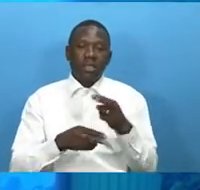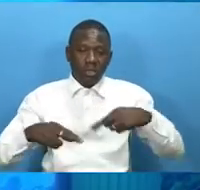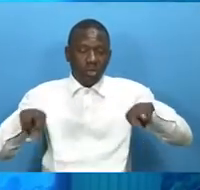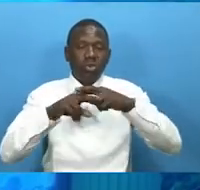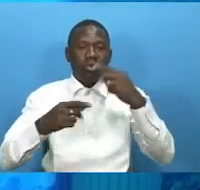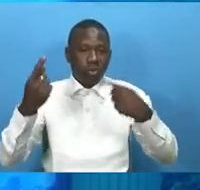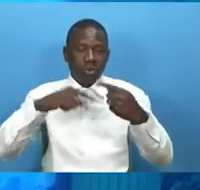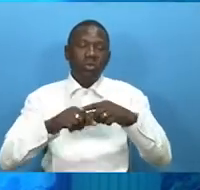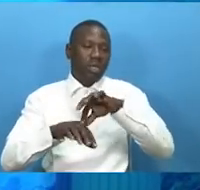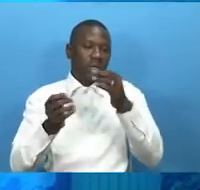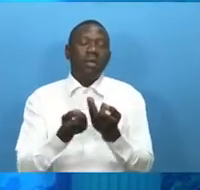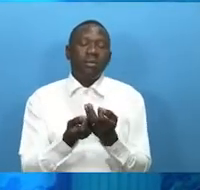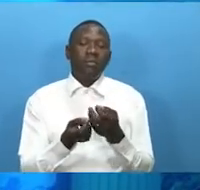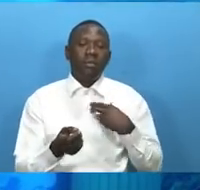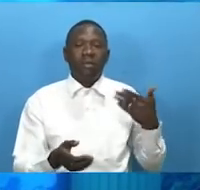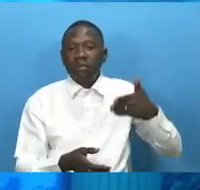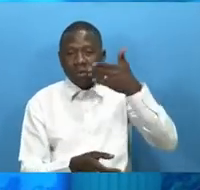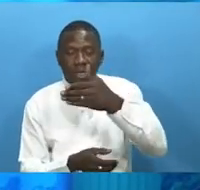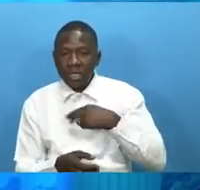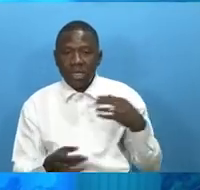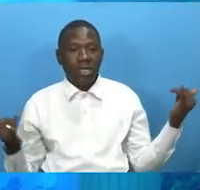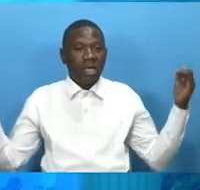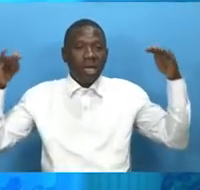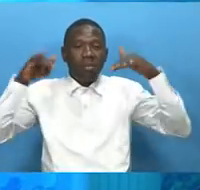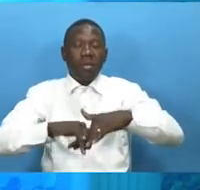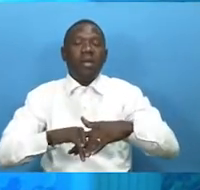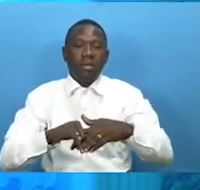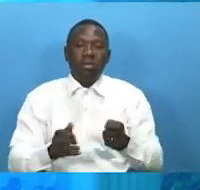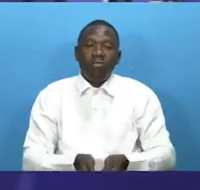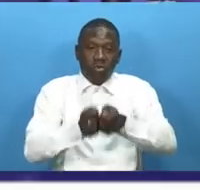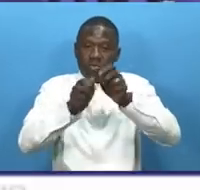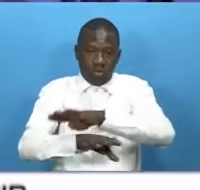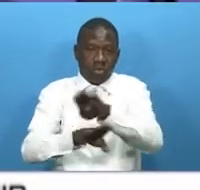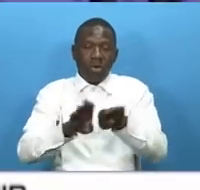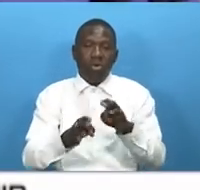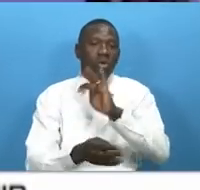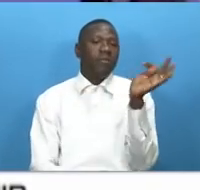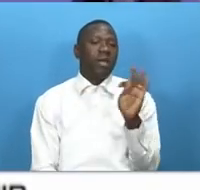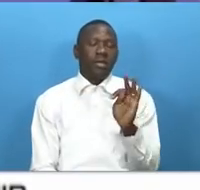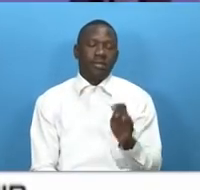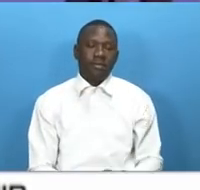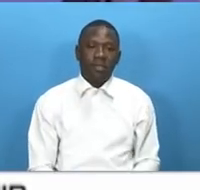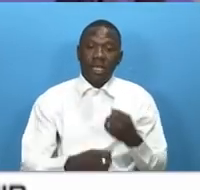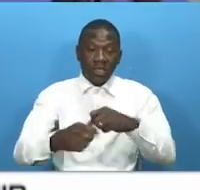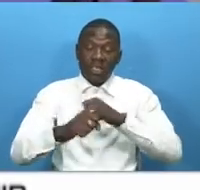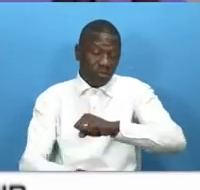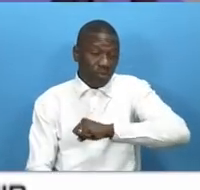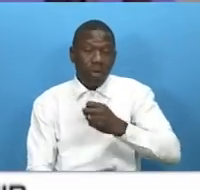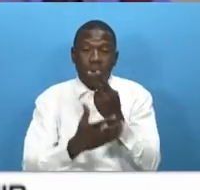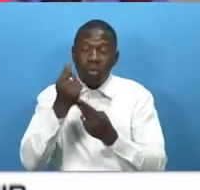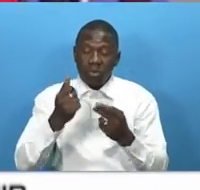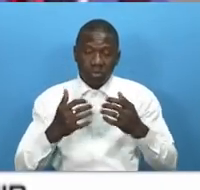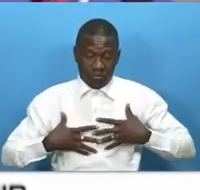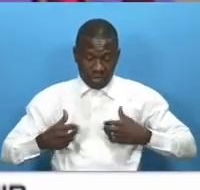training ground at the independent stadium volleyball caught on friday and this is his report intensely on both physical and